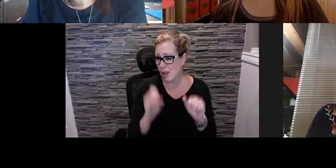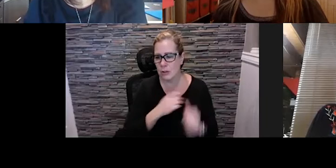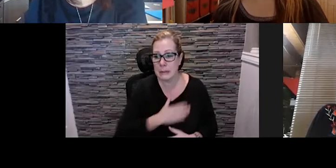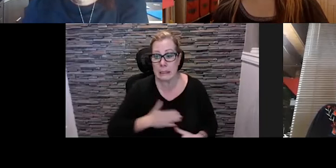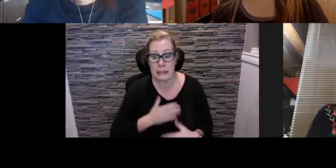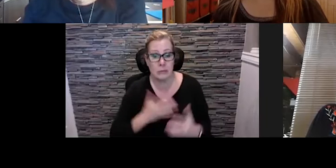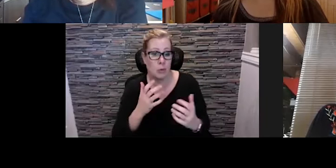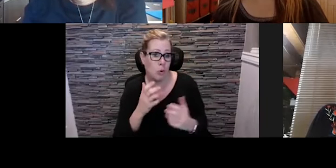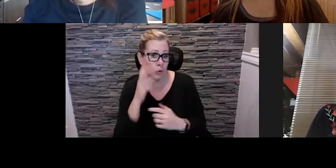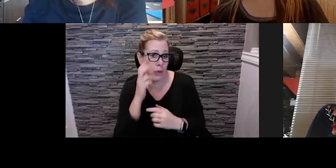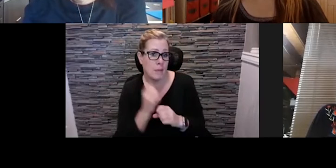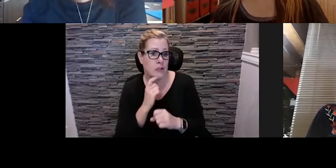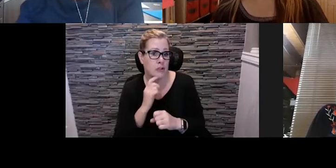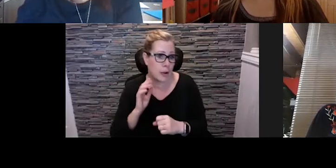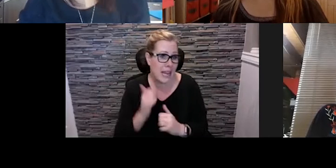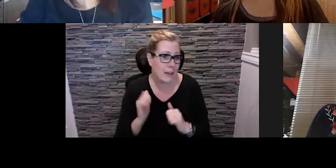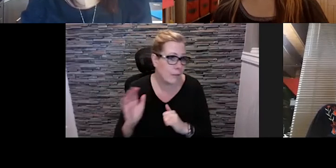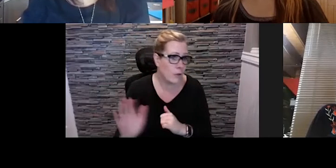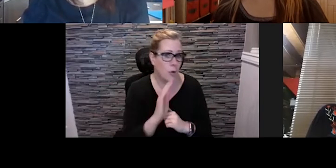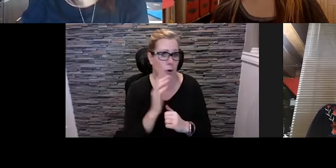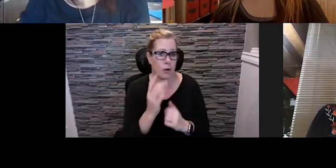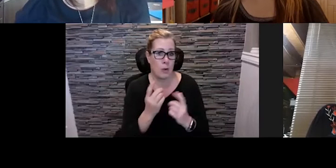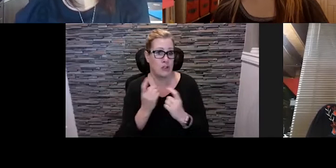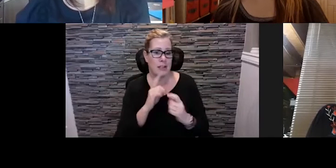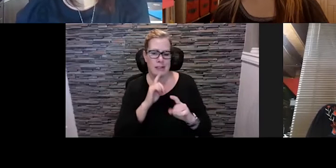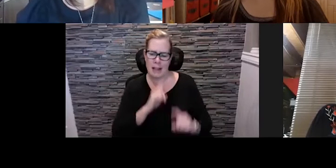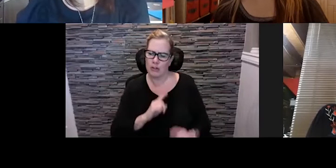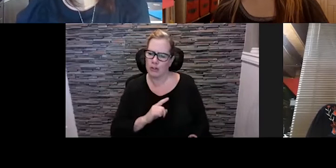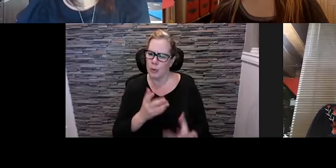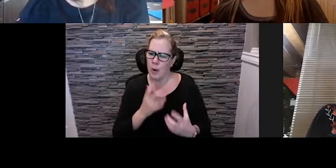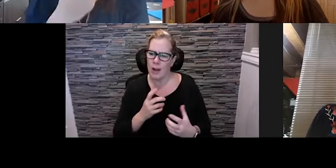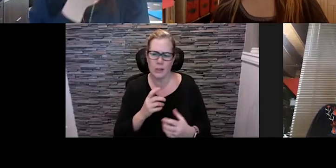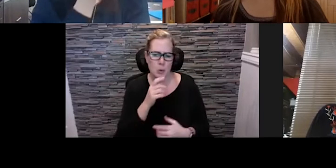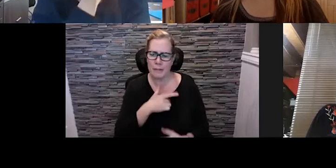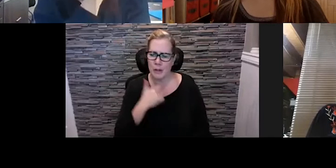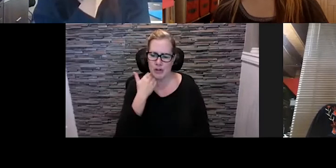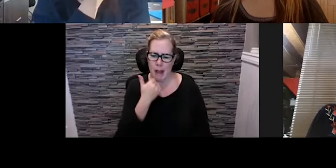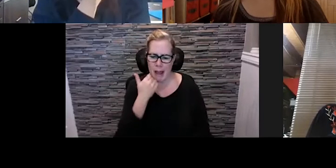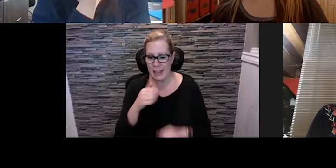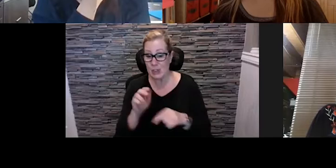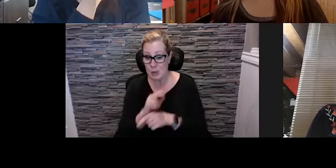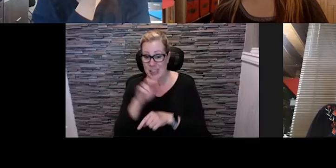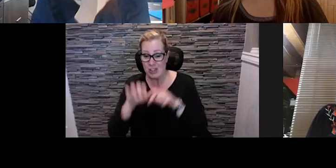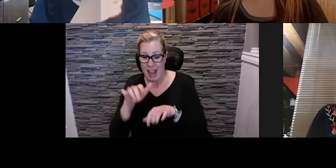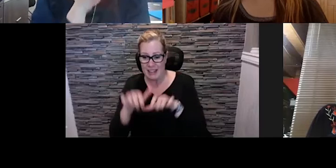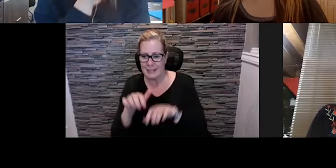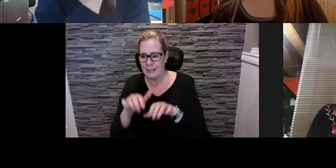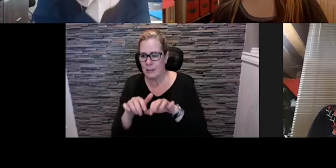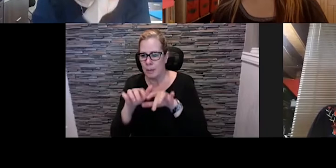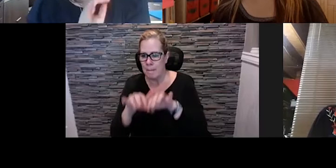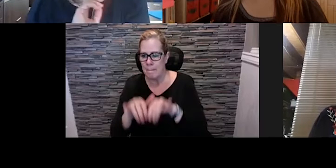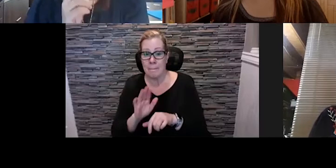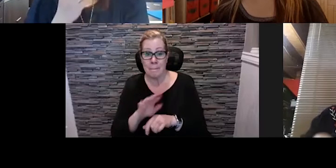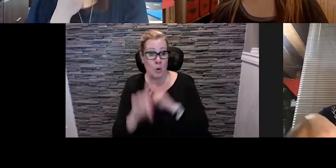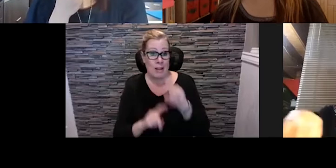hear from you, we want to make sure that your questions get answered so don't be shy, throw those questions up in the chat and we'll make sure that we get to as many of them as